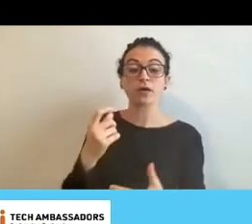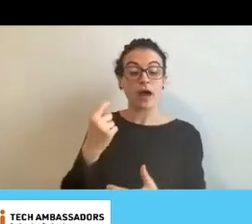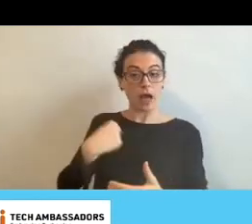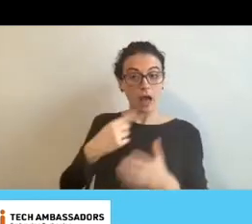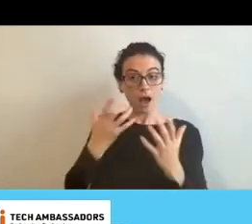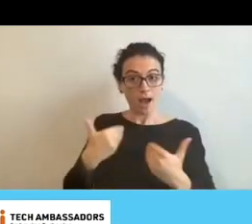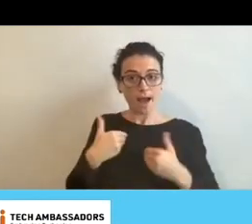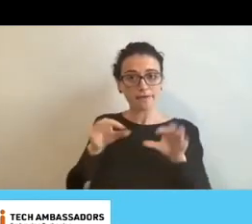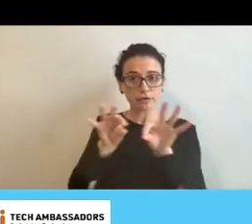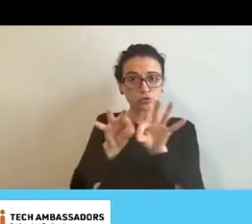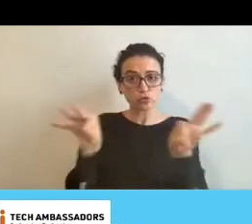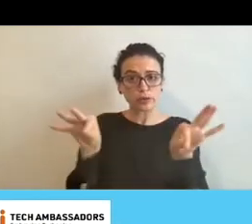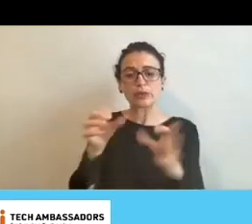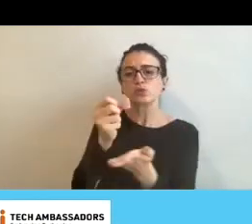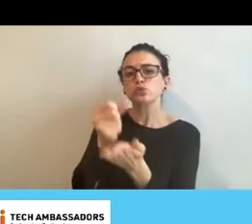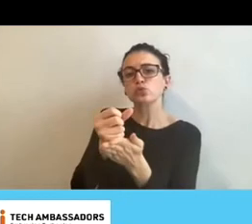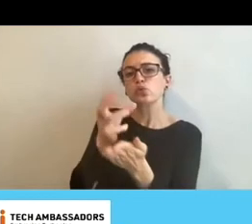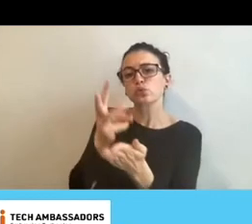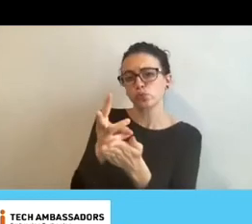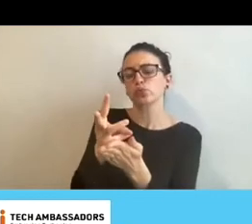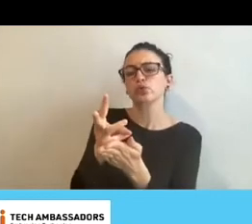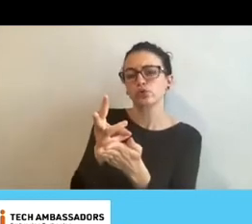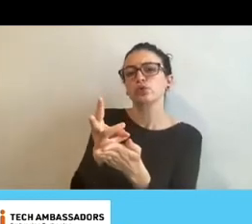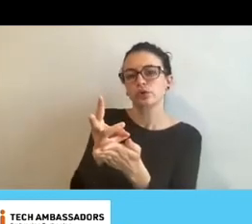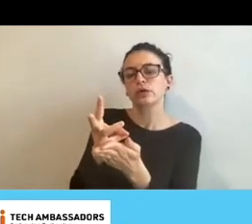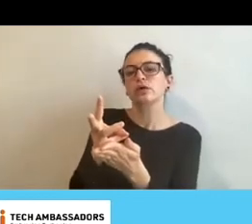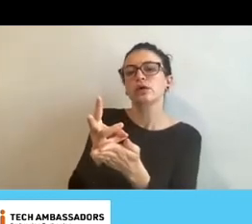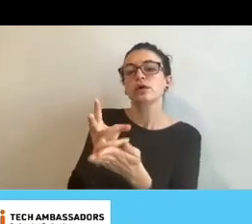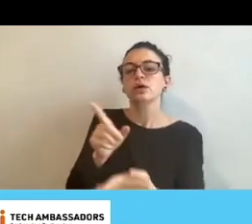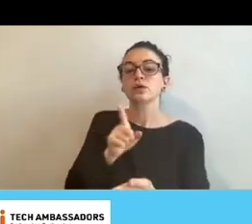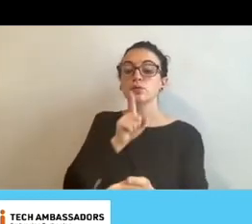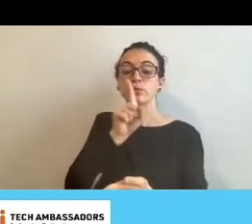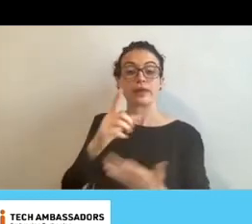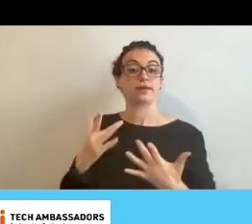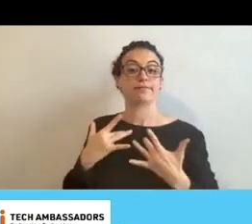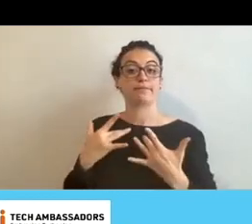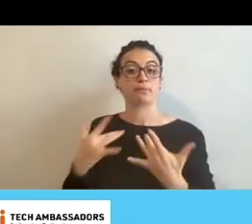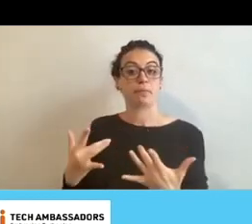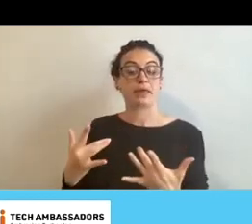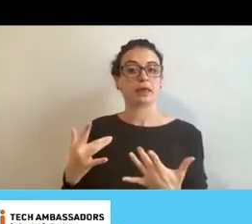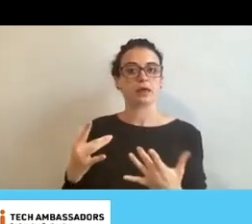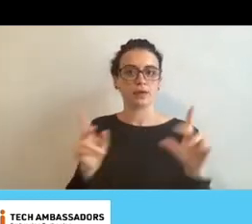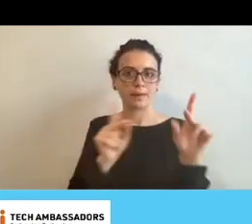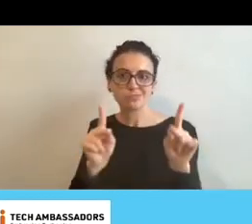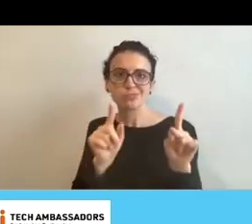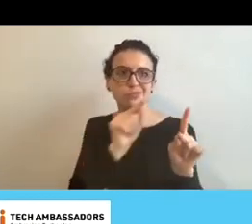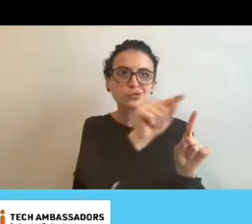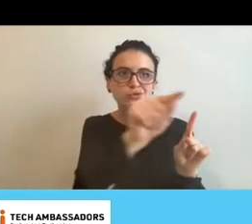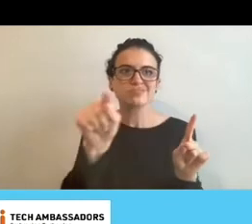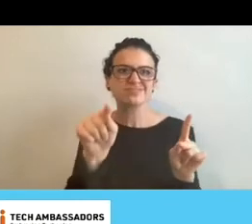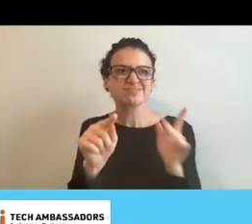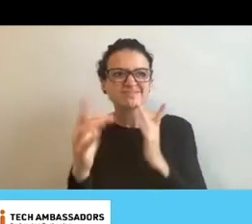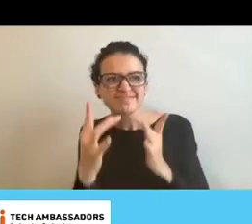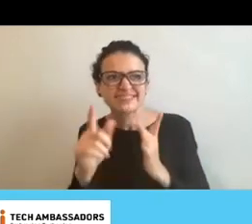I am a person who loves to generally help people find things that they can